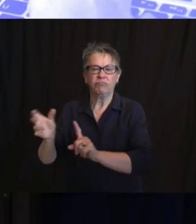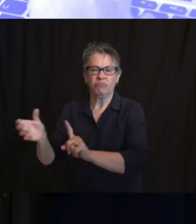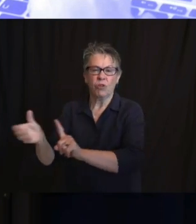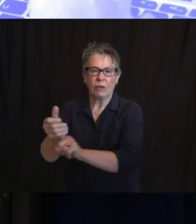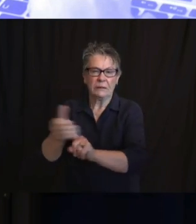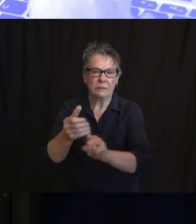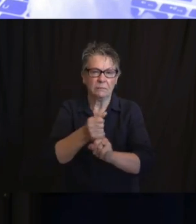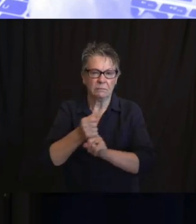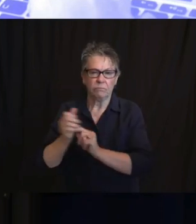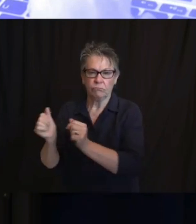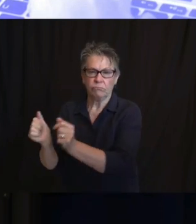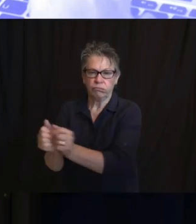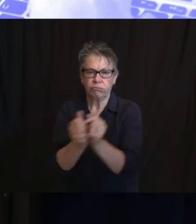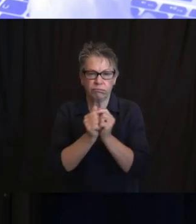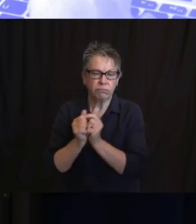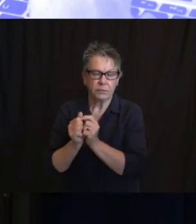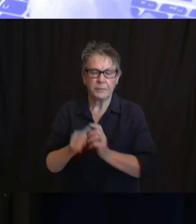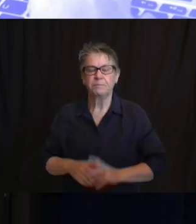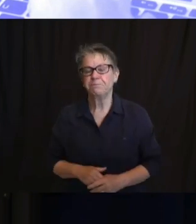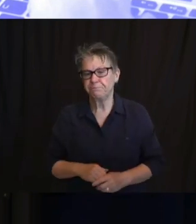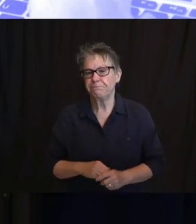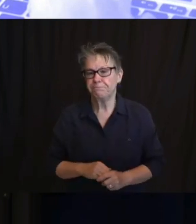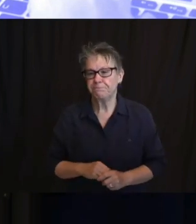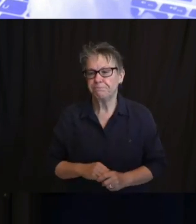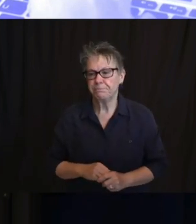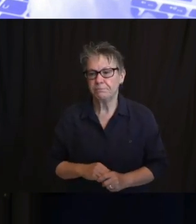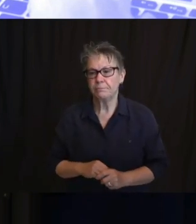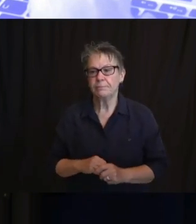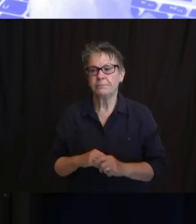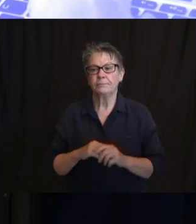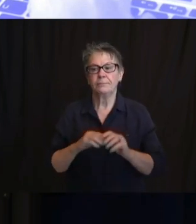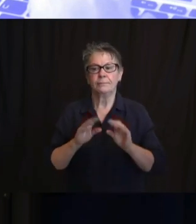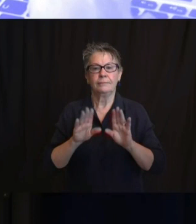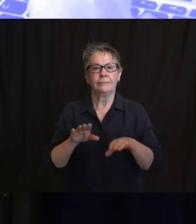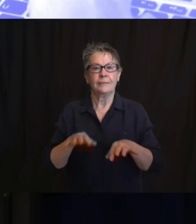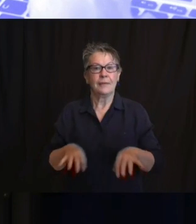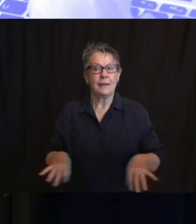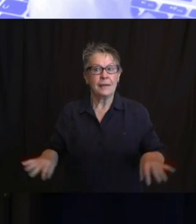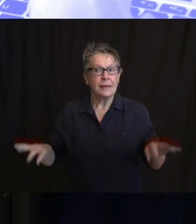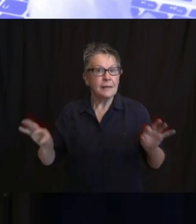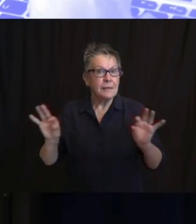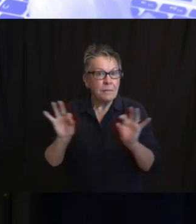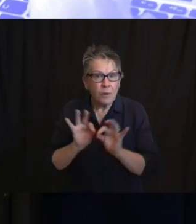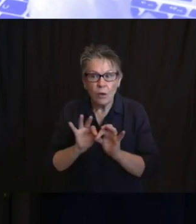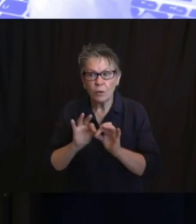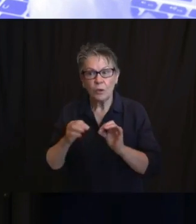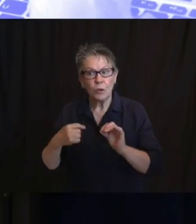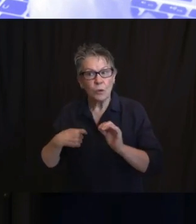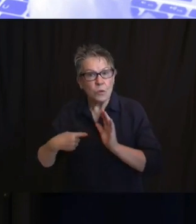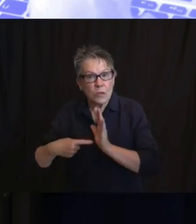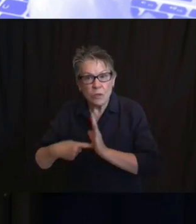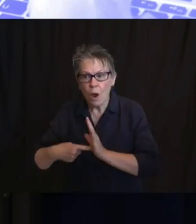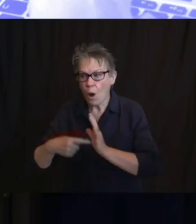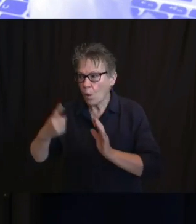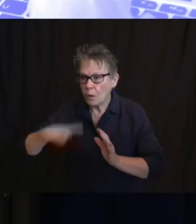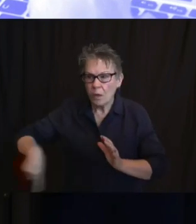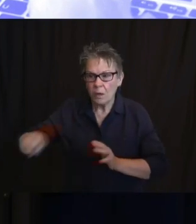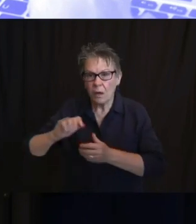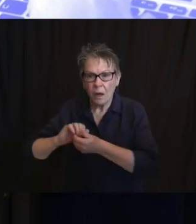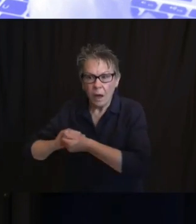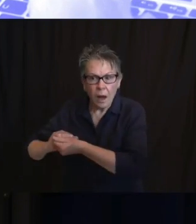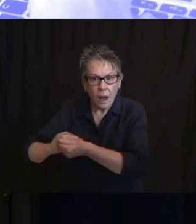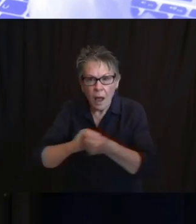point out that throughout all of those events, the close collaboration between the organizers,